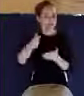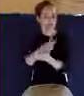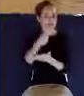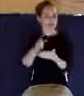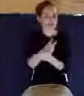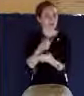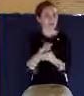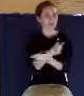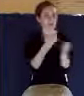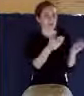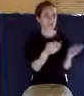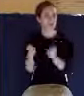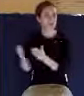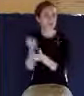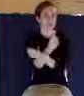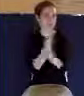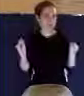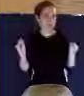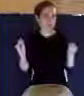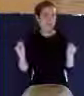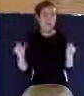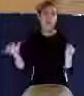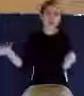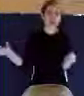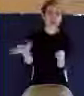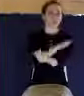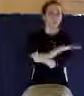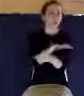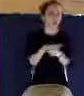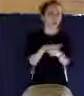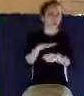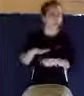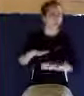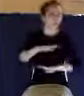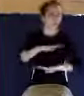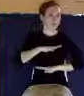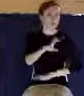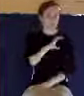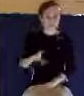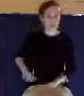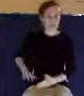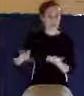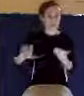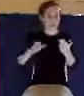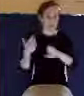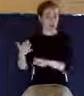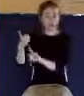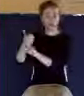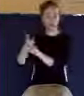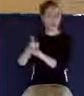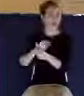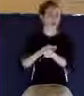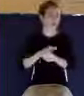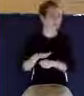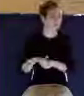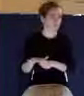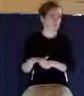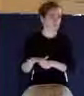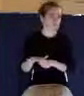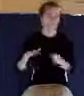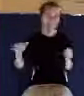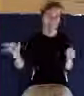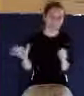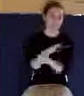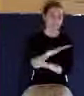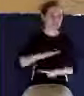comprehend, again, the full sufficiency of Christ's death, that the death of Christ on the cross fully satisfied